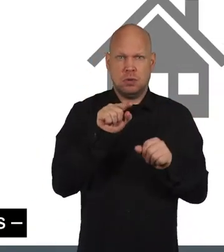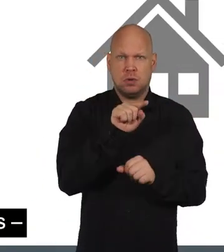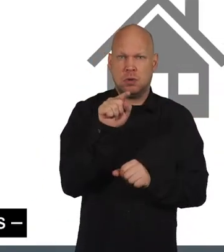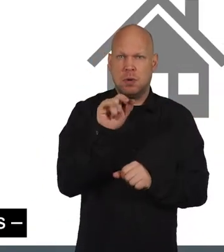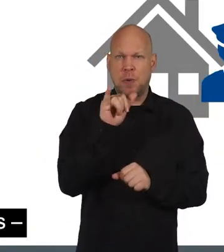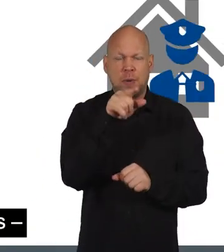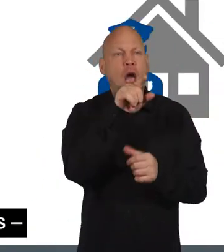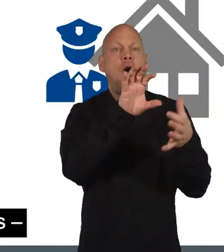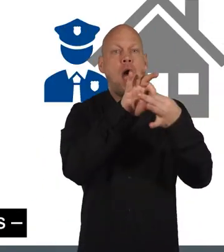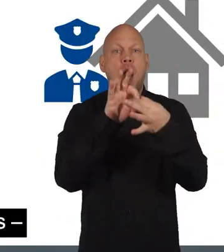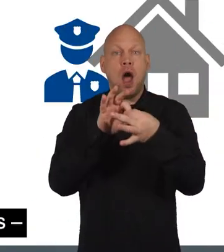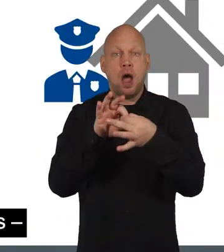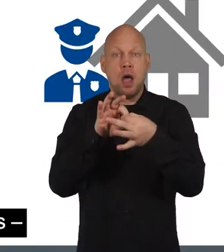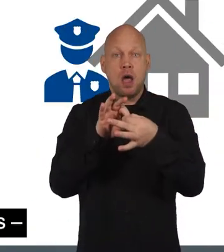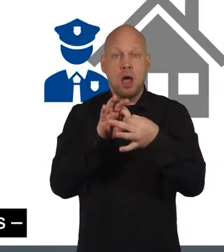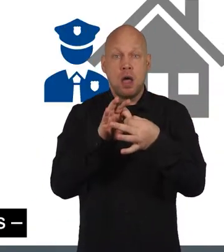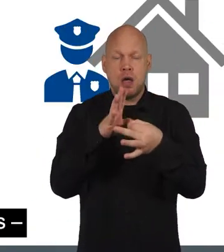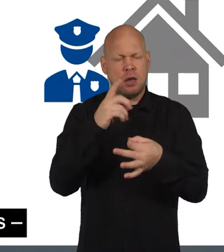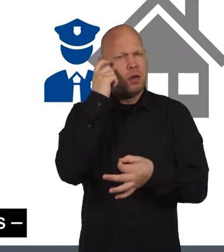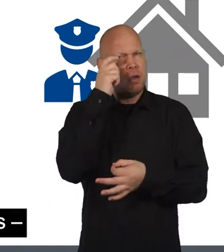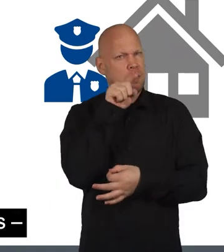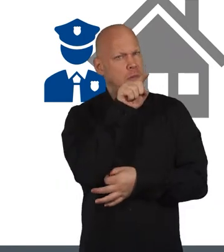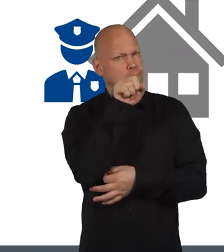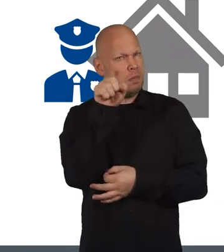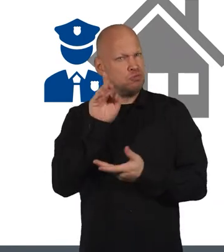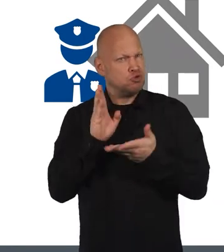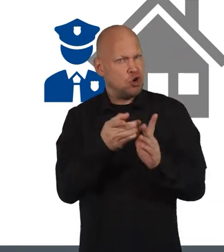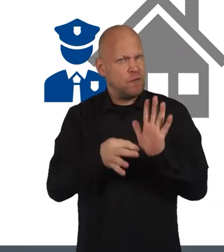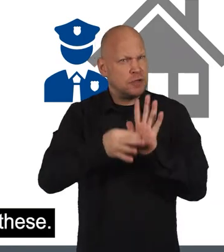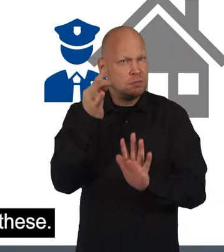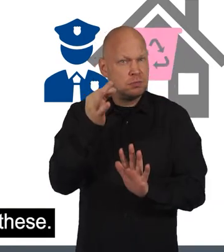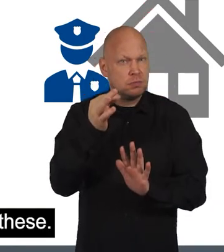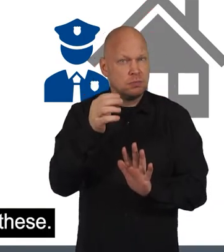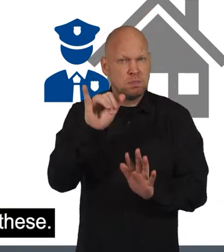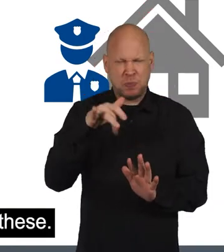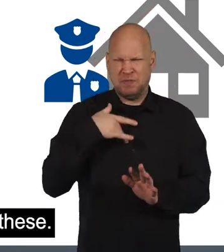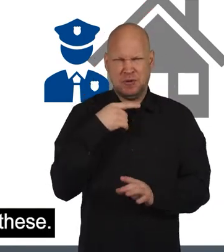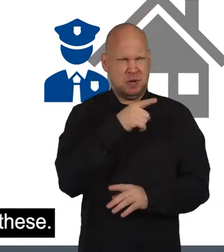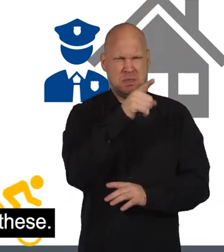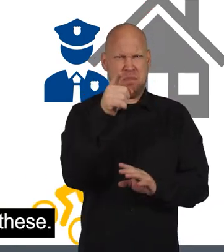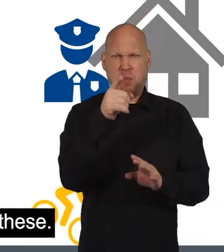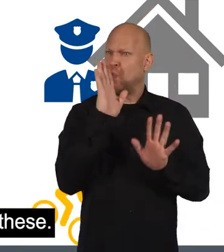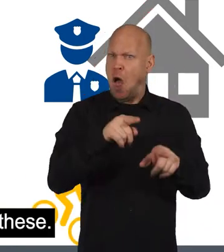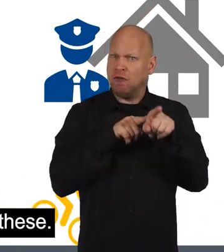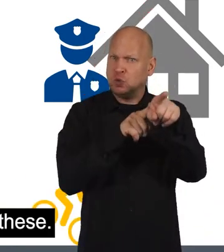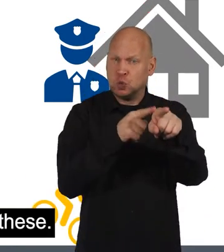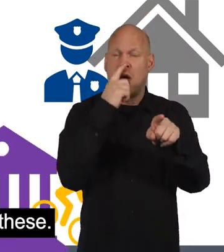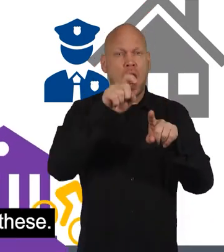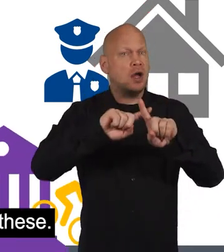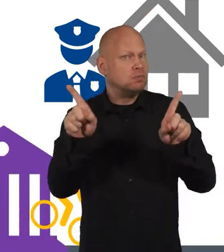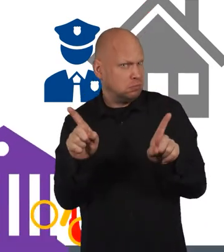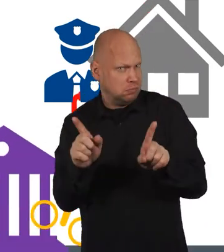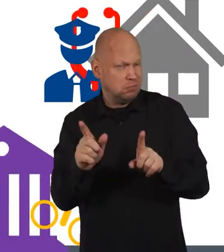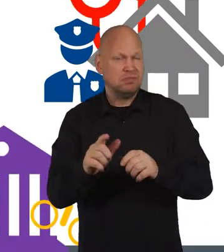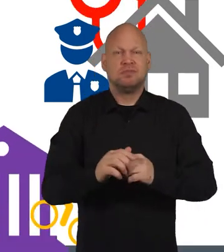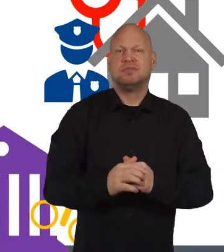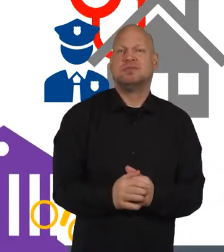around the page might help you to think about this. But don't feel that you have to go with one of these.